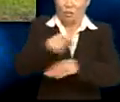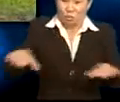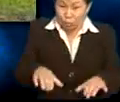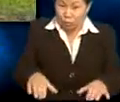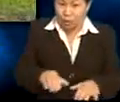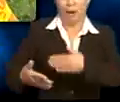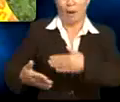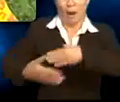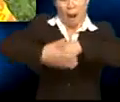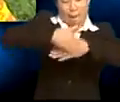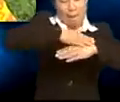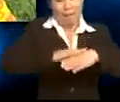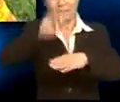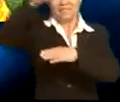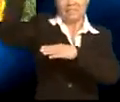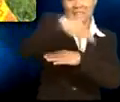to the sentence.